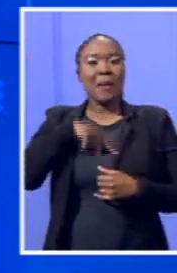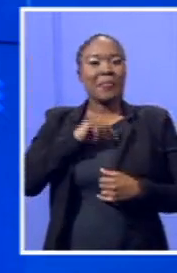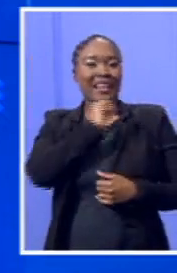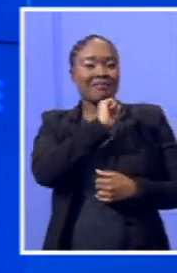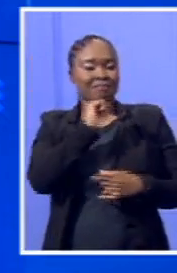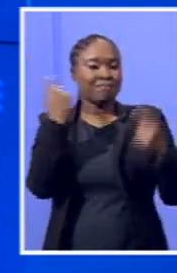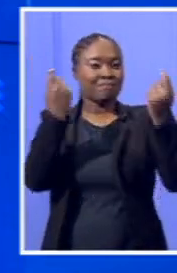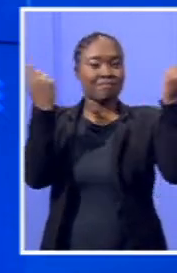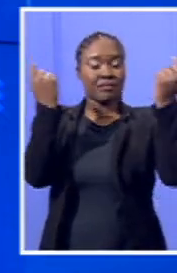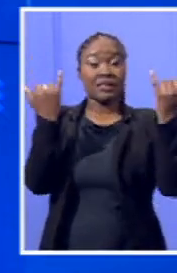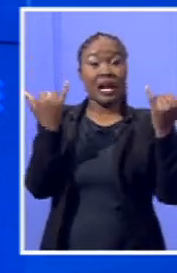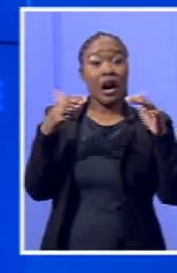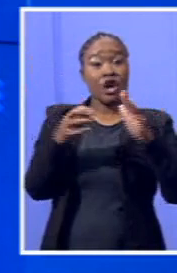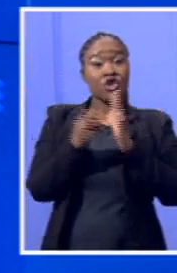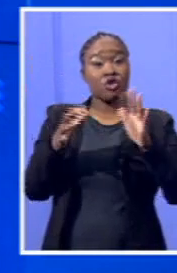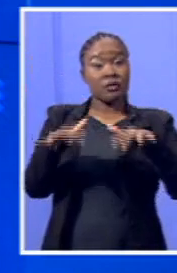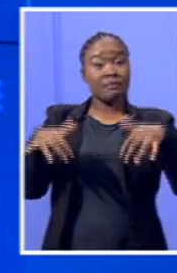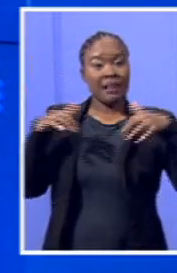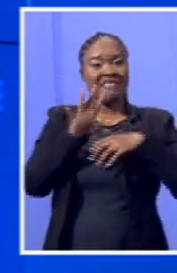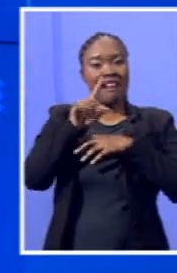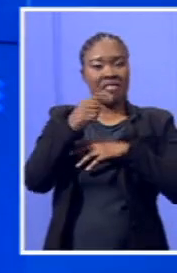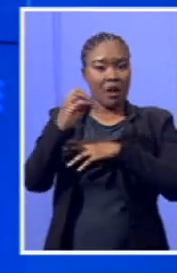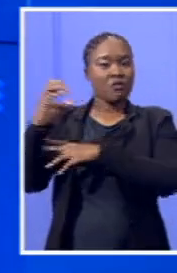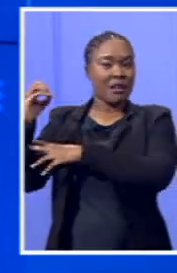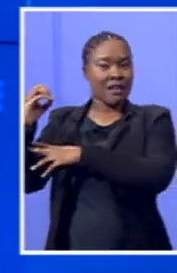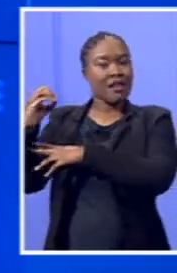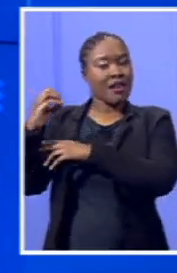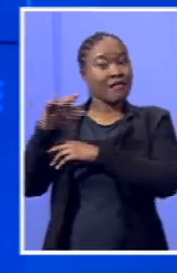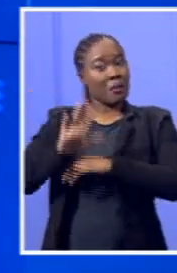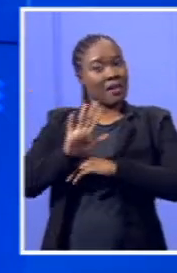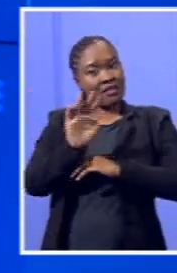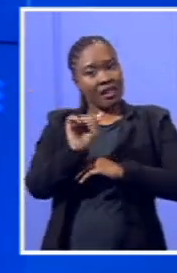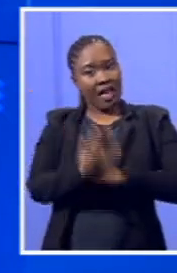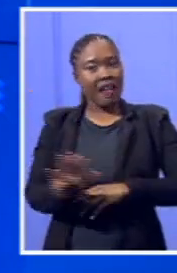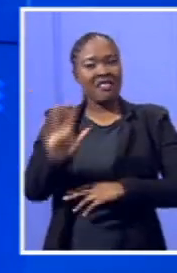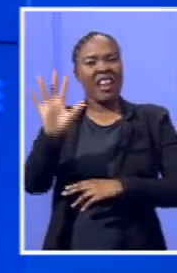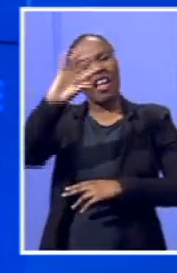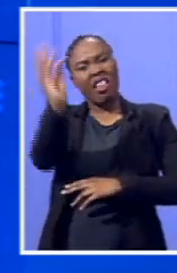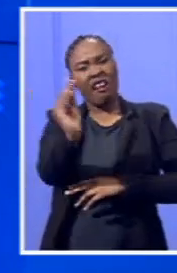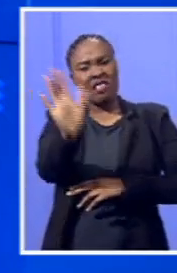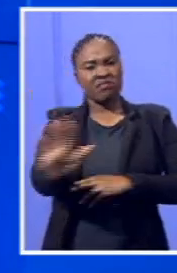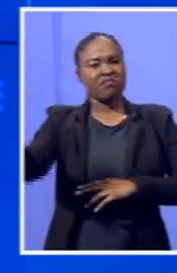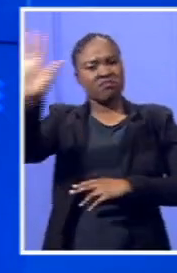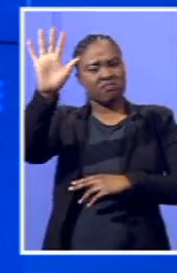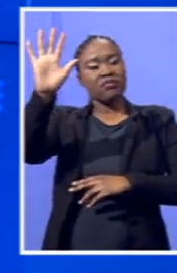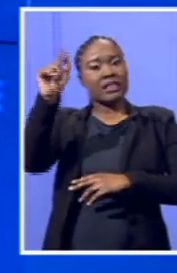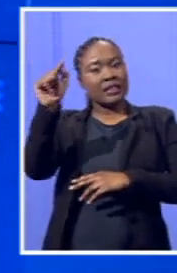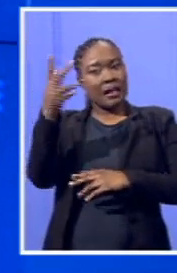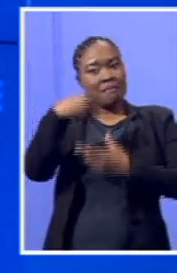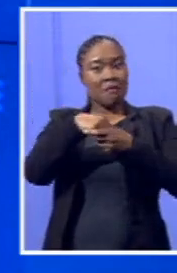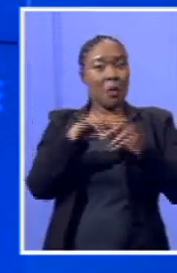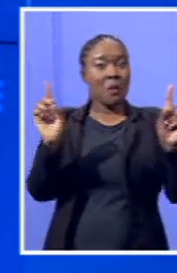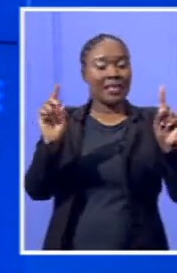more than 5,000 learners from all over South Africa and some African countries taking part in the Coding for Mandela project.